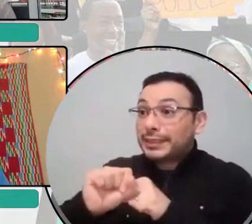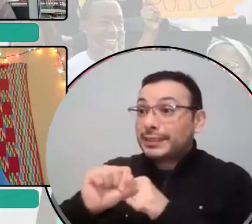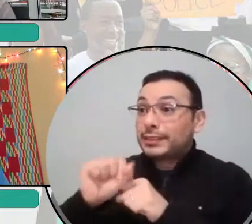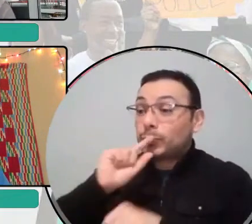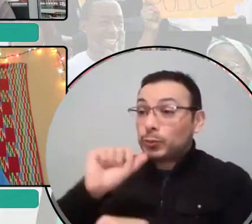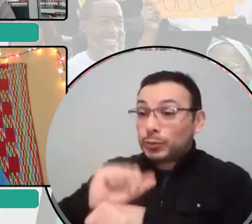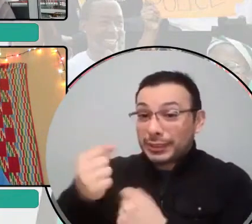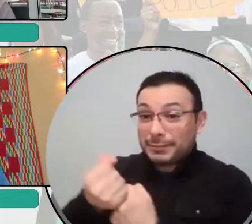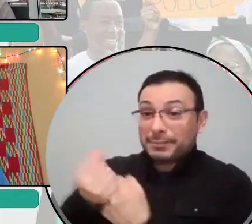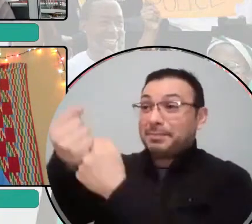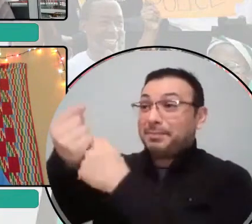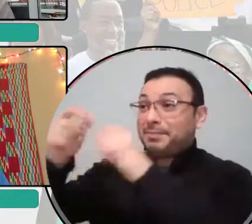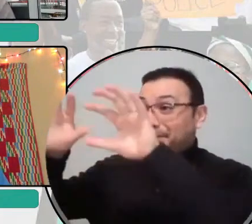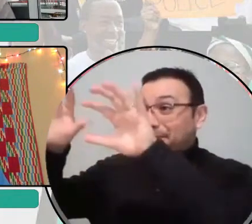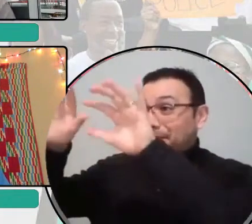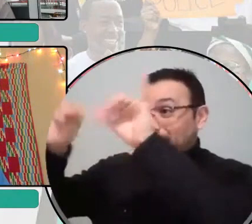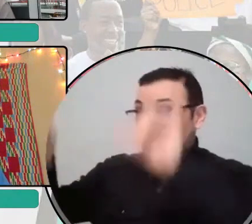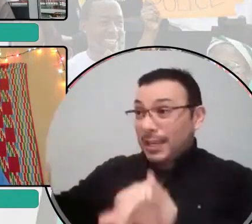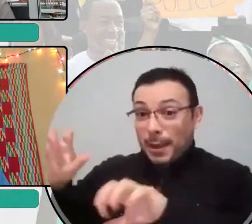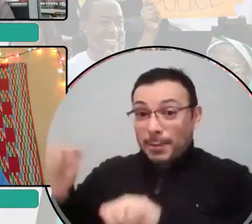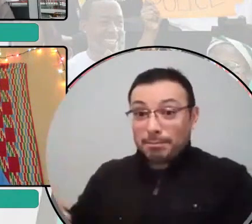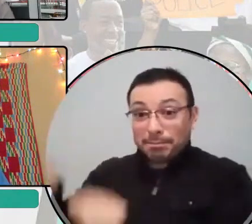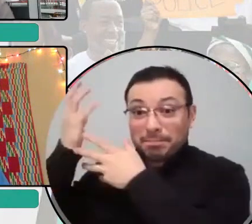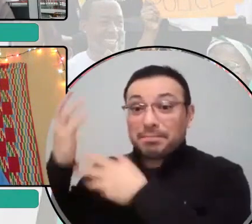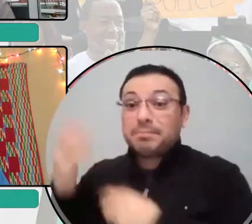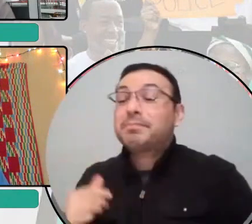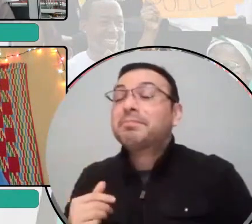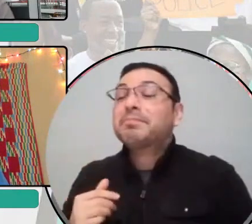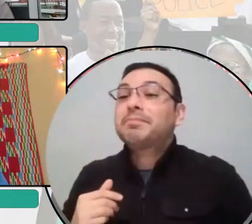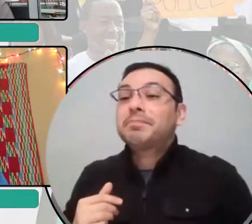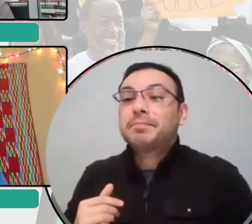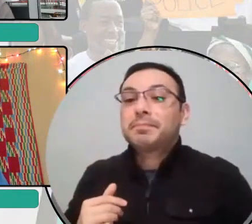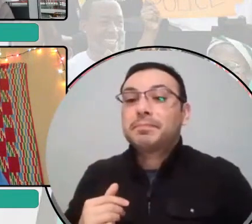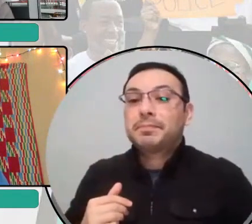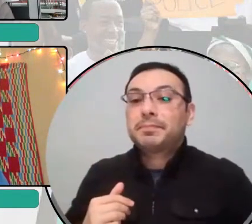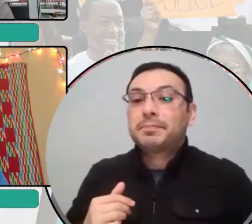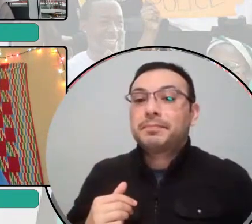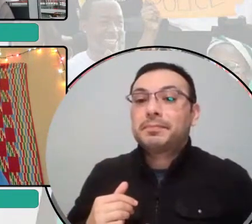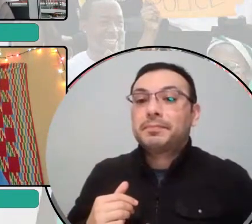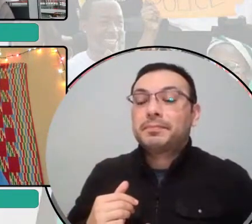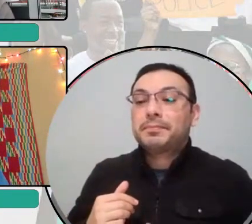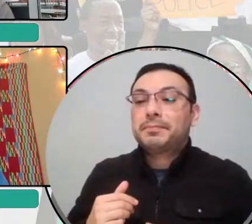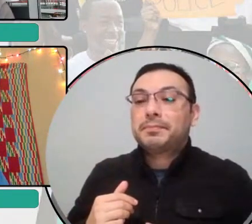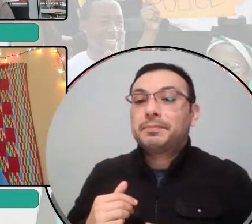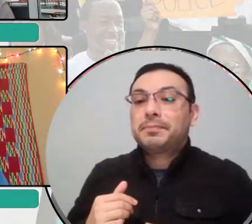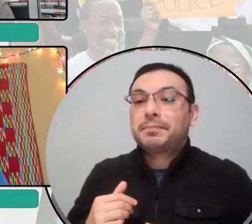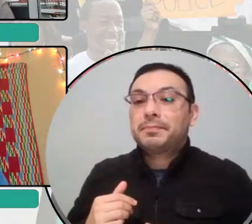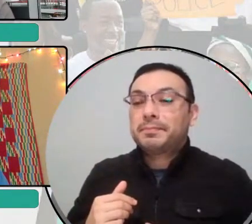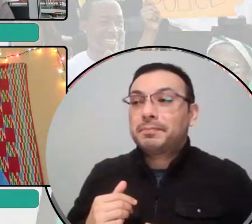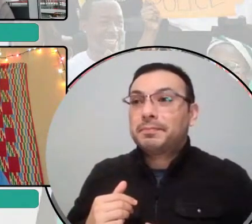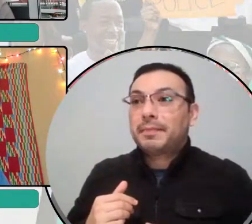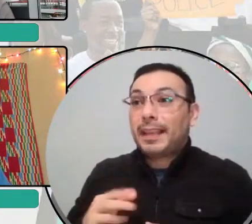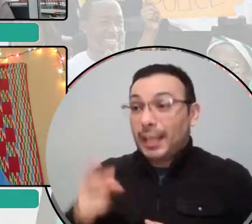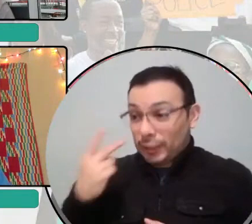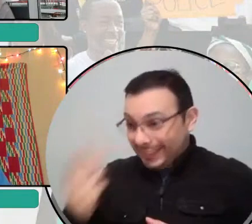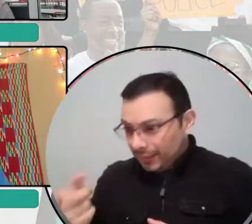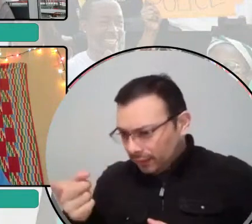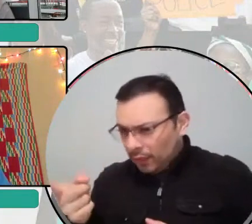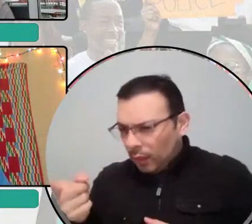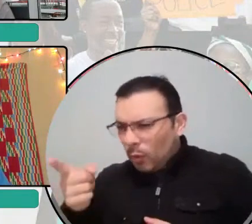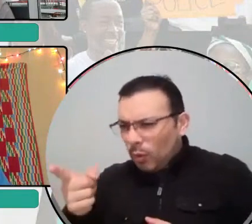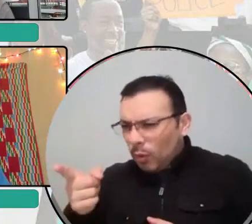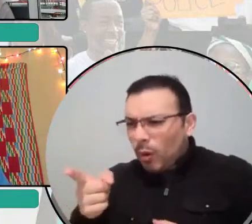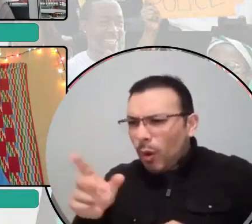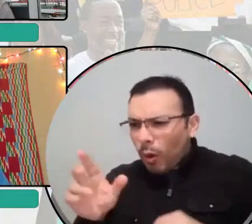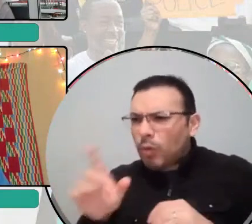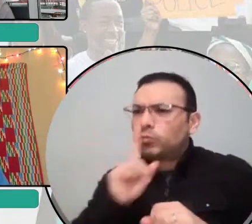the critical resistance page. And maybe somebody can share it in the chat if people are watching this, um, at the conference, but like all of us creating more and more tools